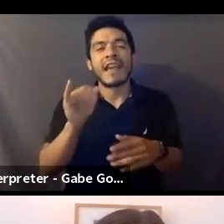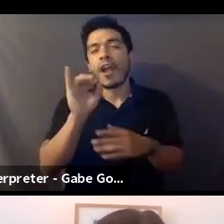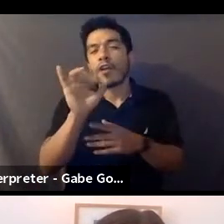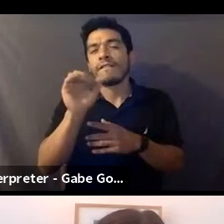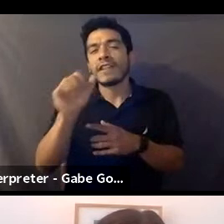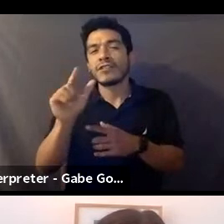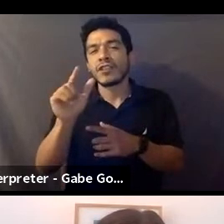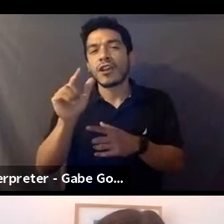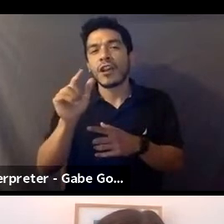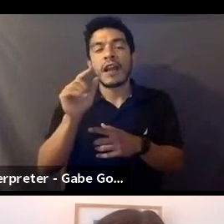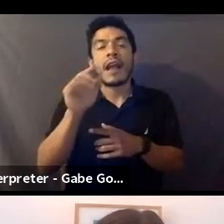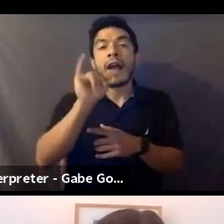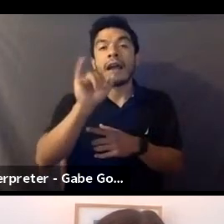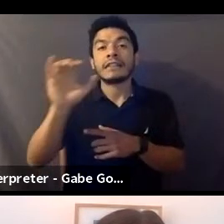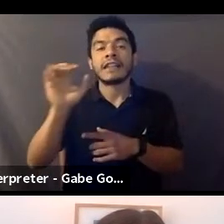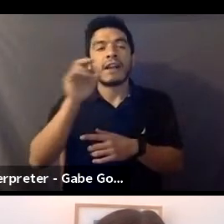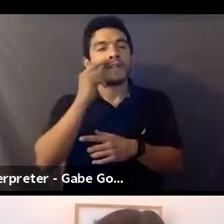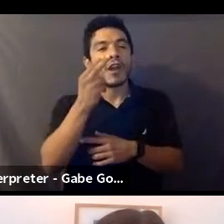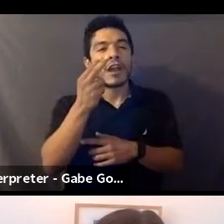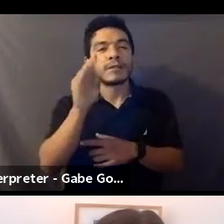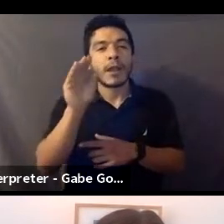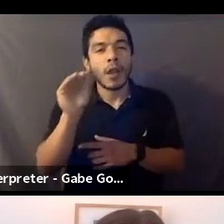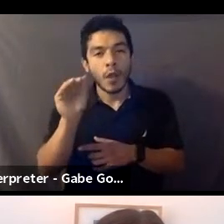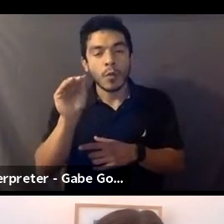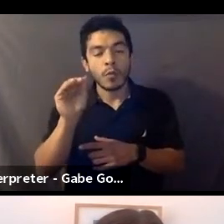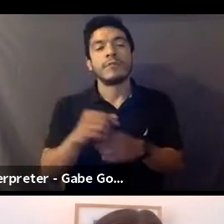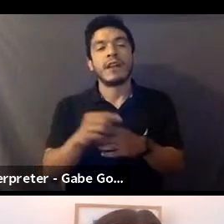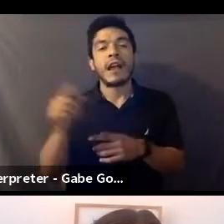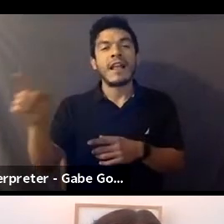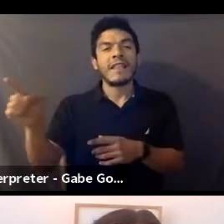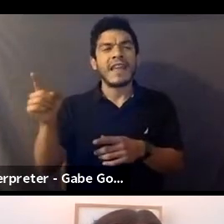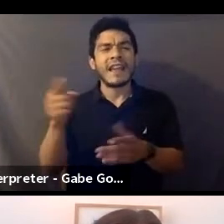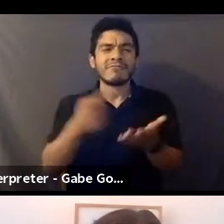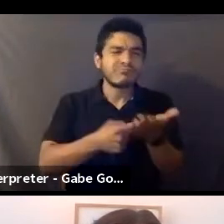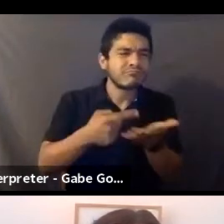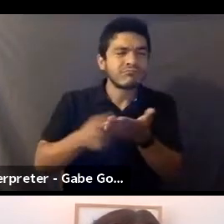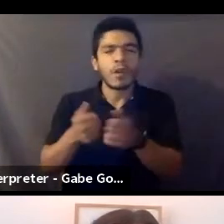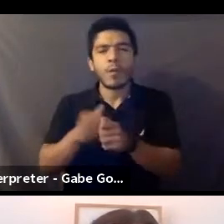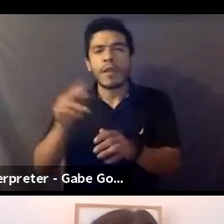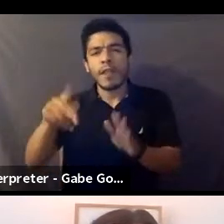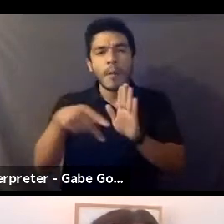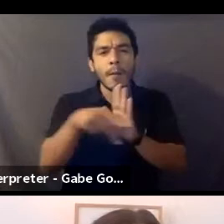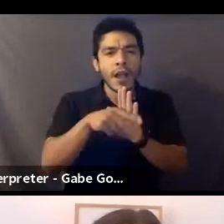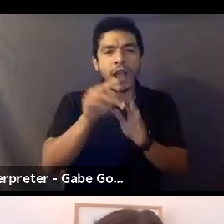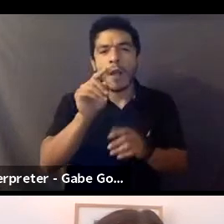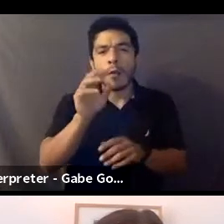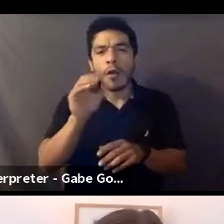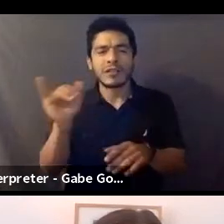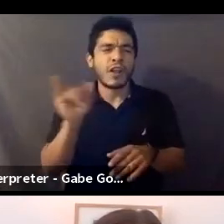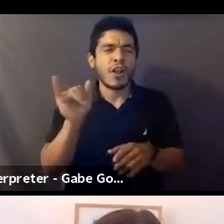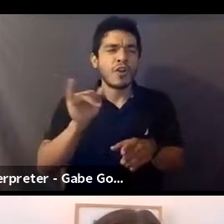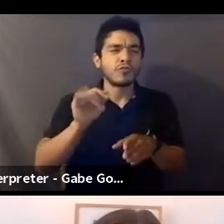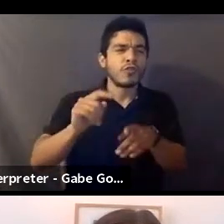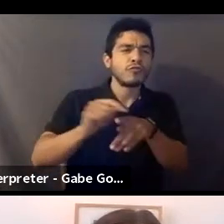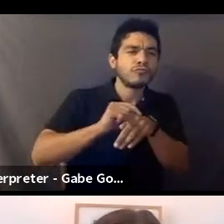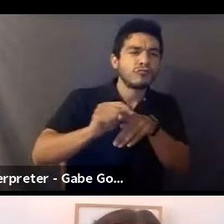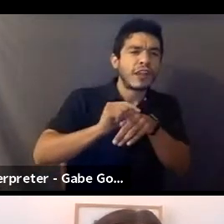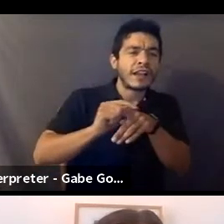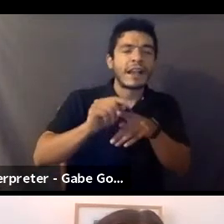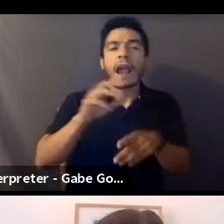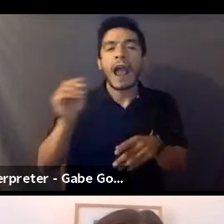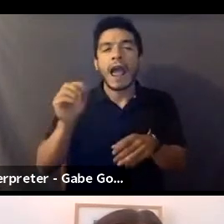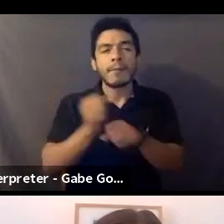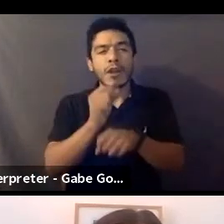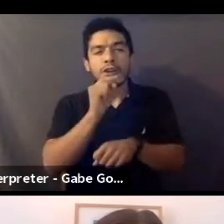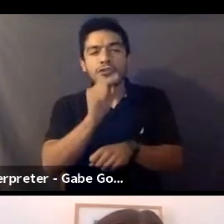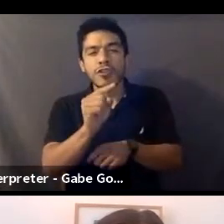for HBO Studios, consulting on their policies and protocols, as well as training and vetting the IC's working on HBO productions.